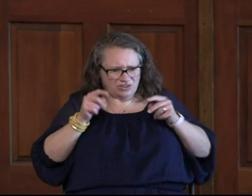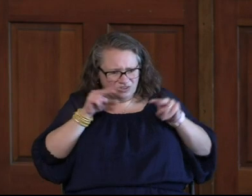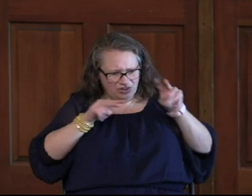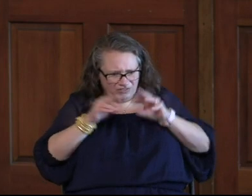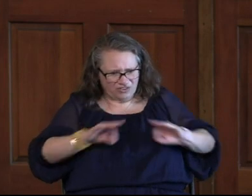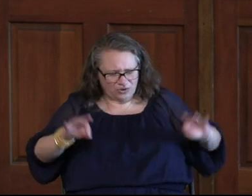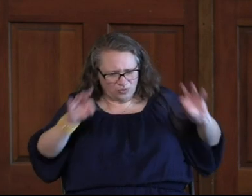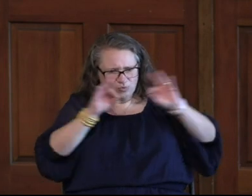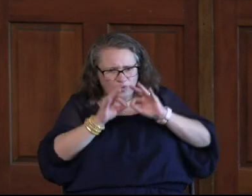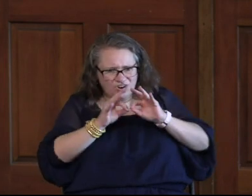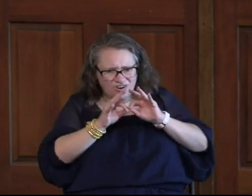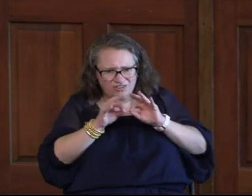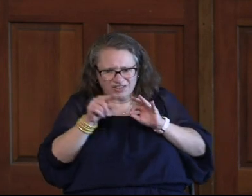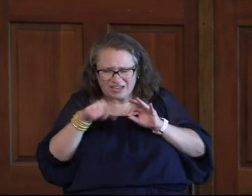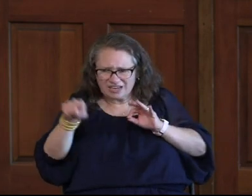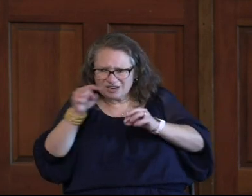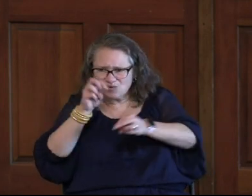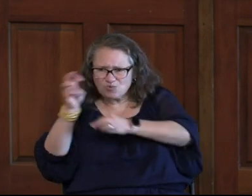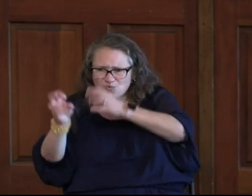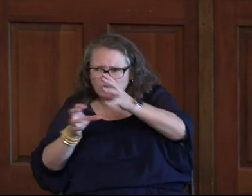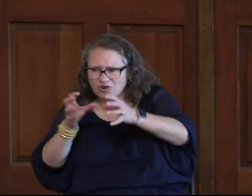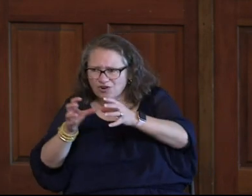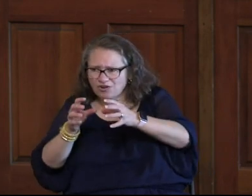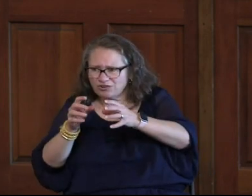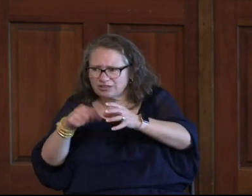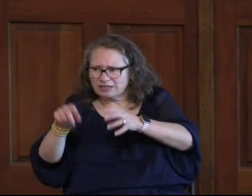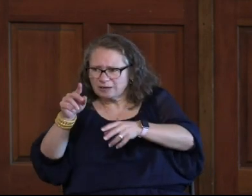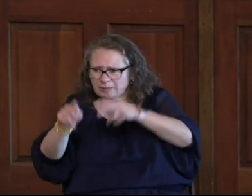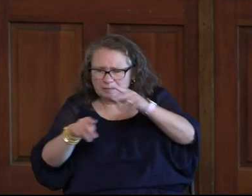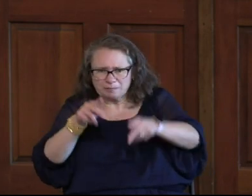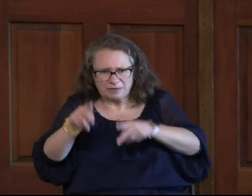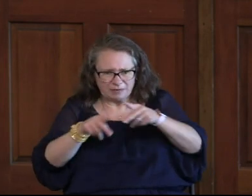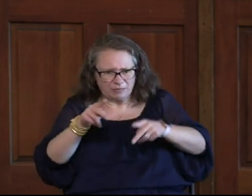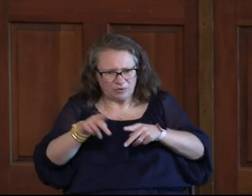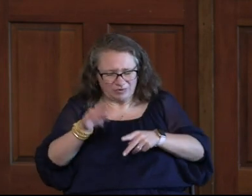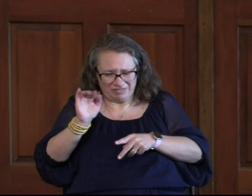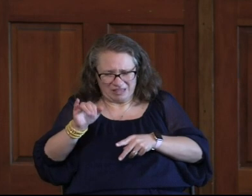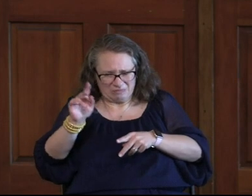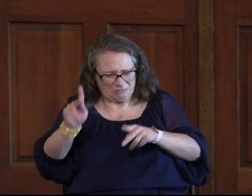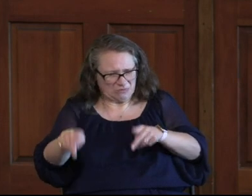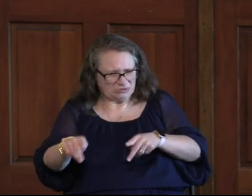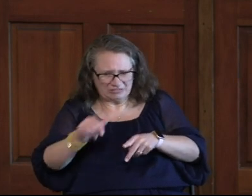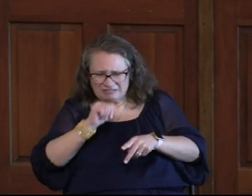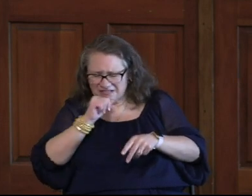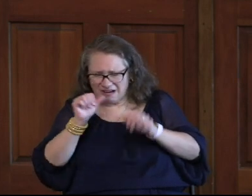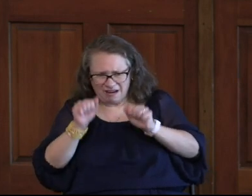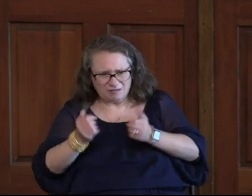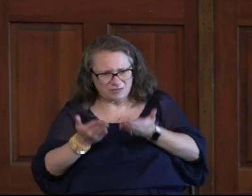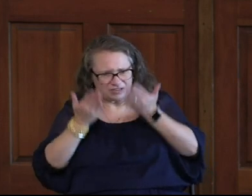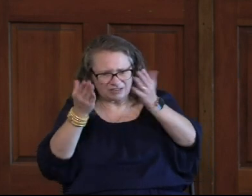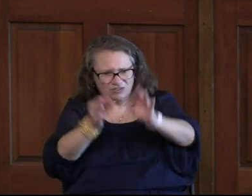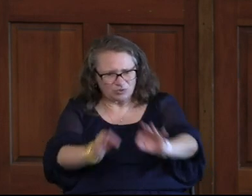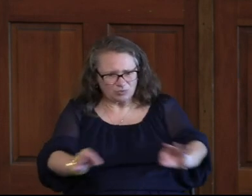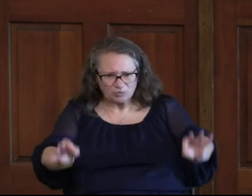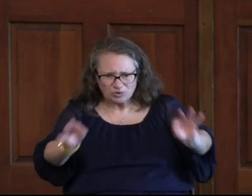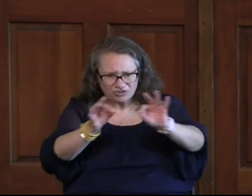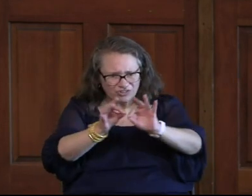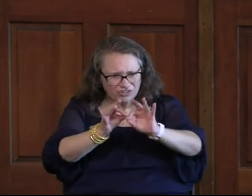Worth In A Sinful Person That Person Is Not Able To Give You Worth